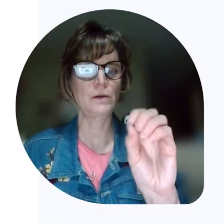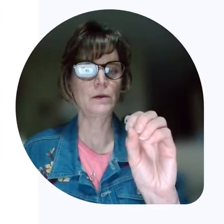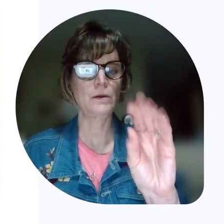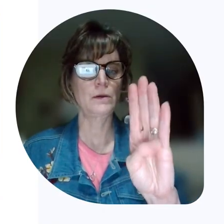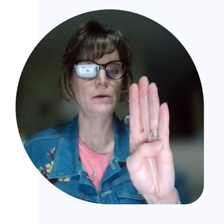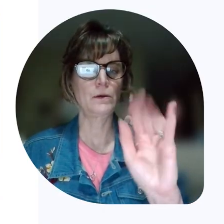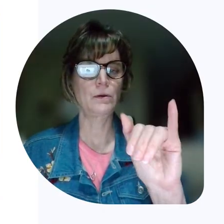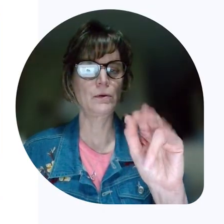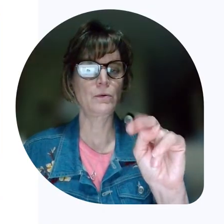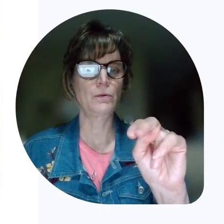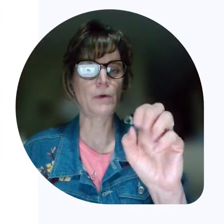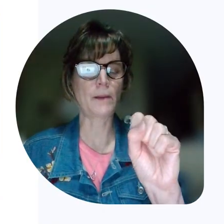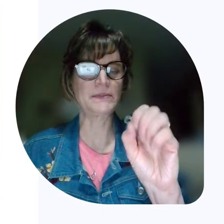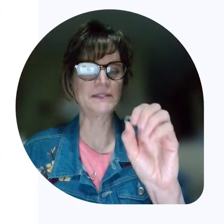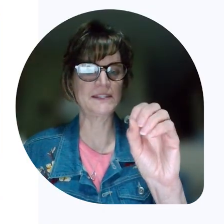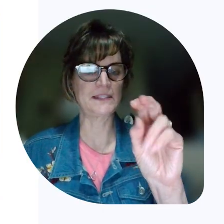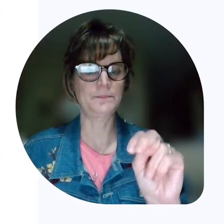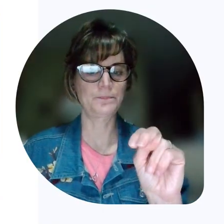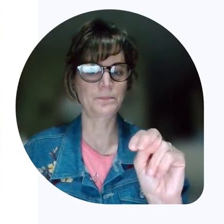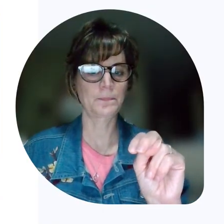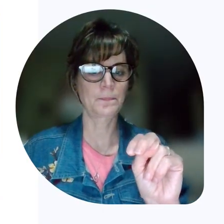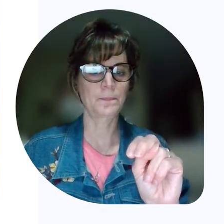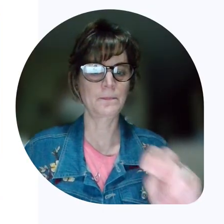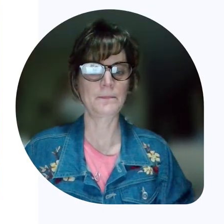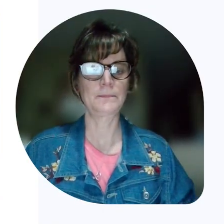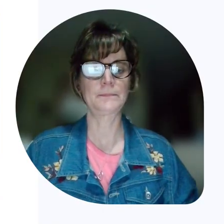Robinson.